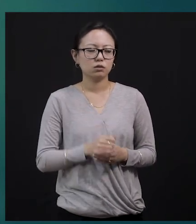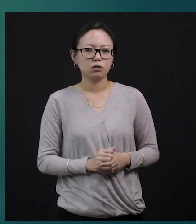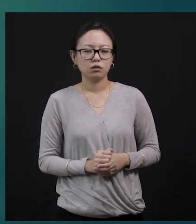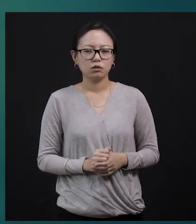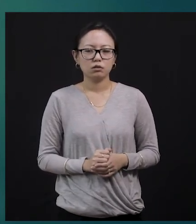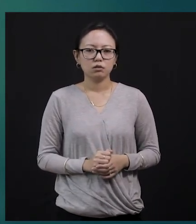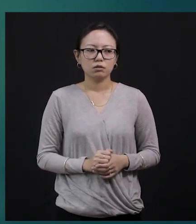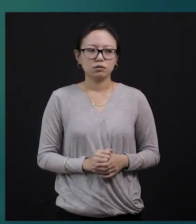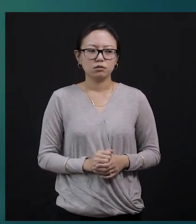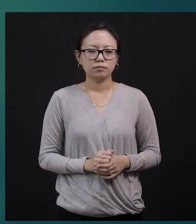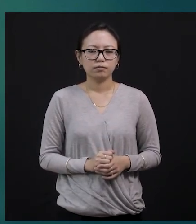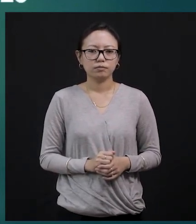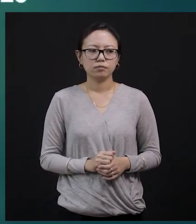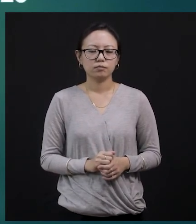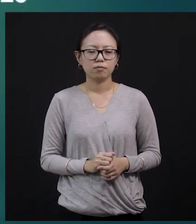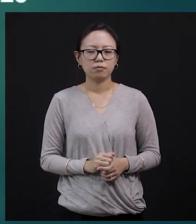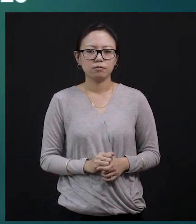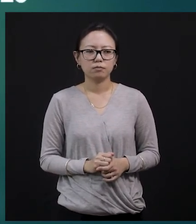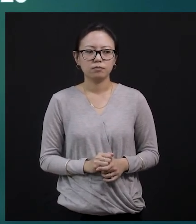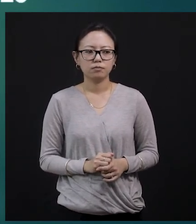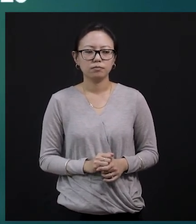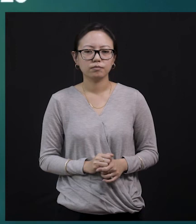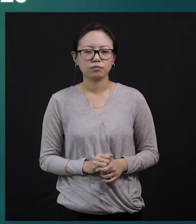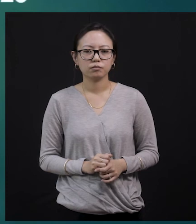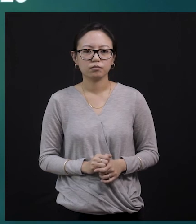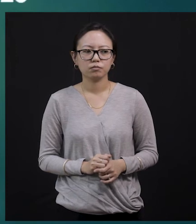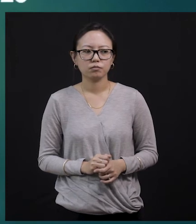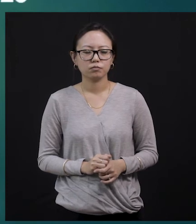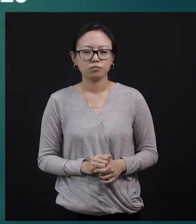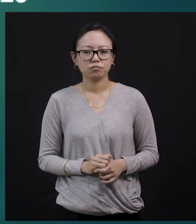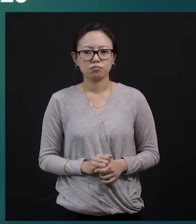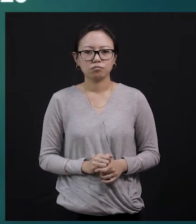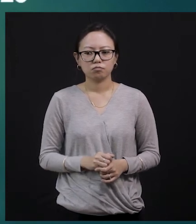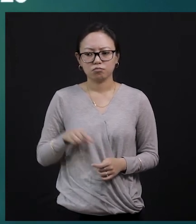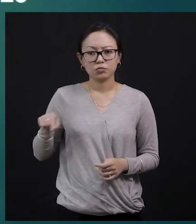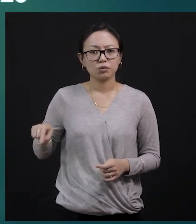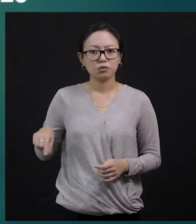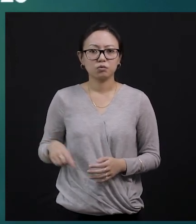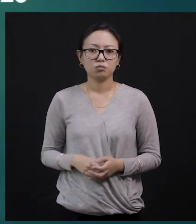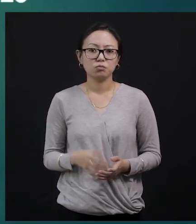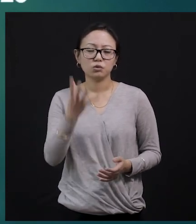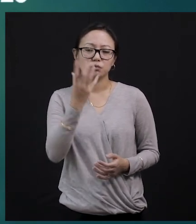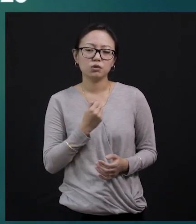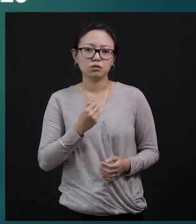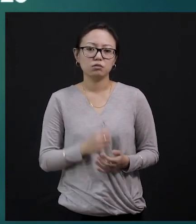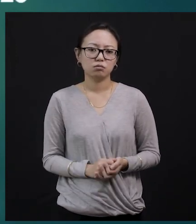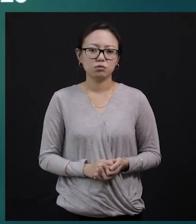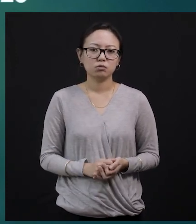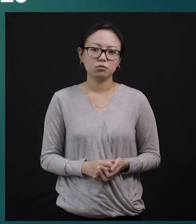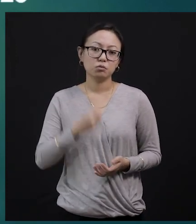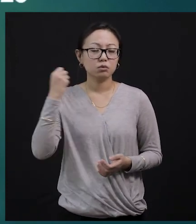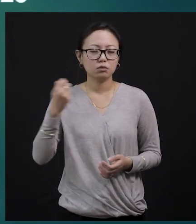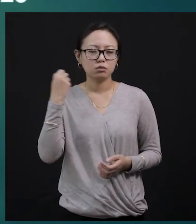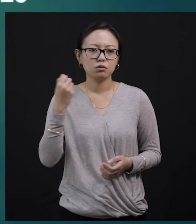was not given. But this is what he got. Okay? The boy was tempted to try his luck too. So, buyer encouraged him.